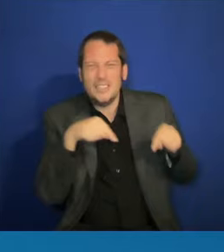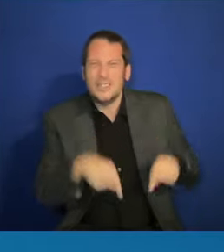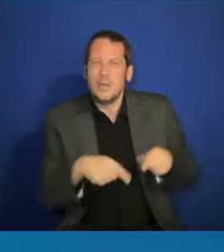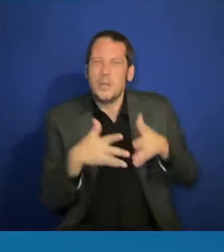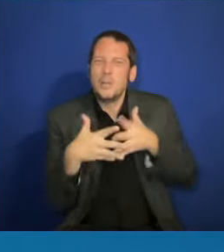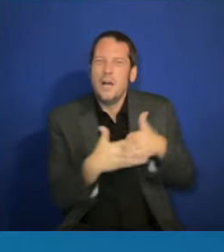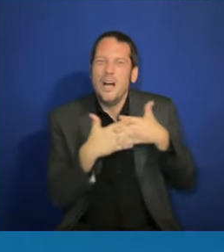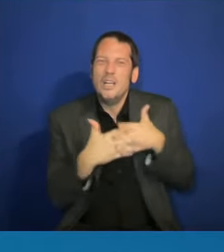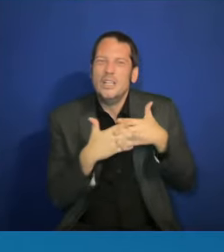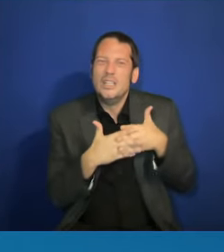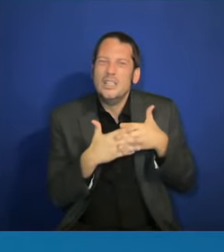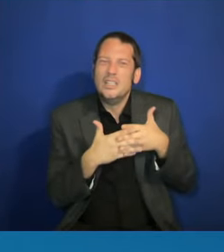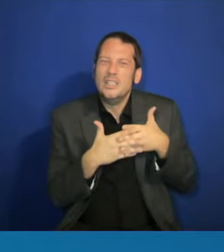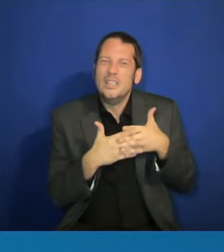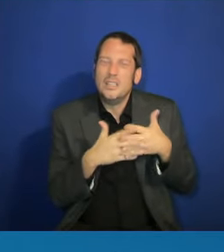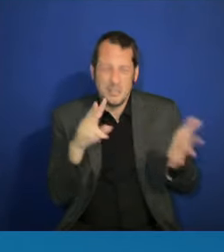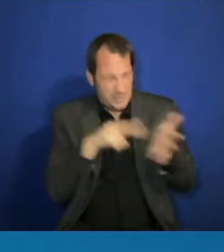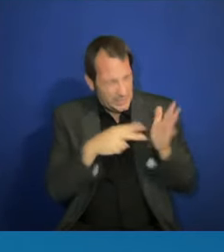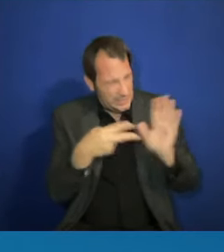their mothers and grandmothers.